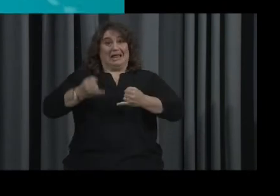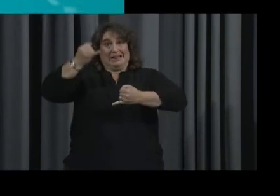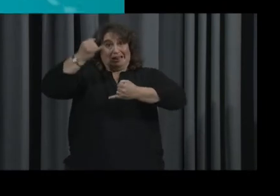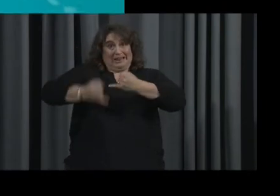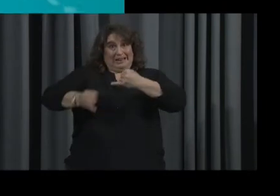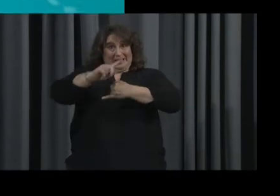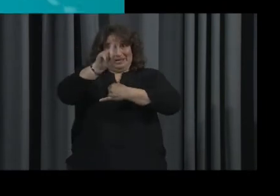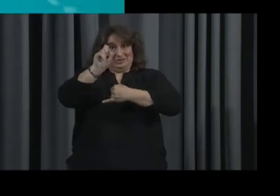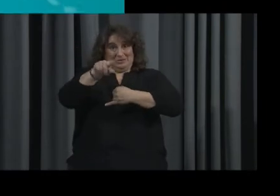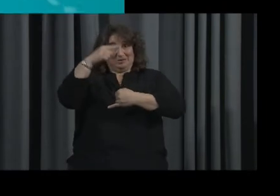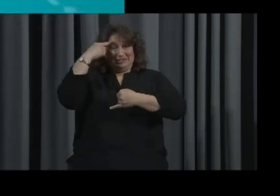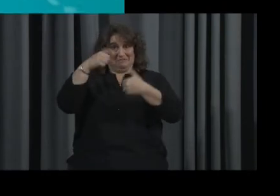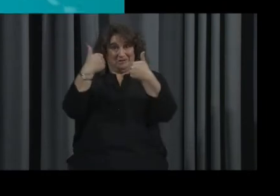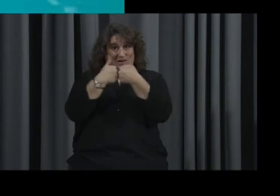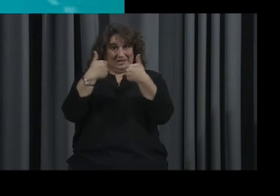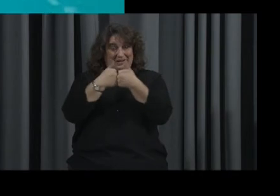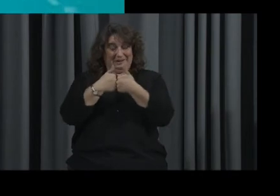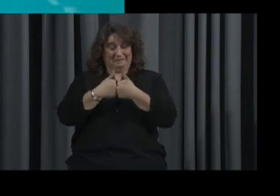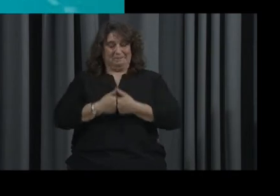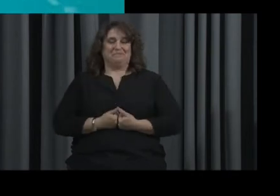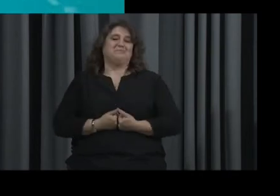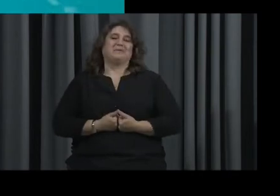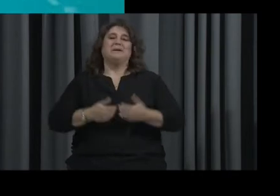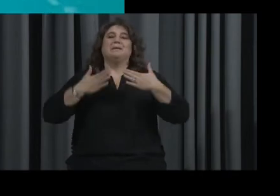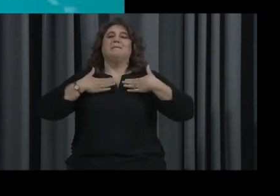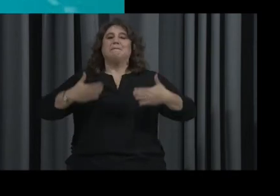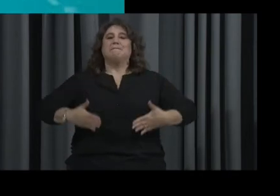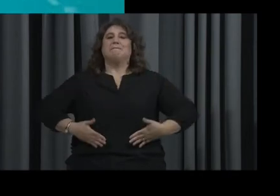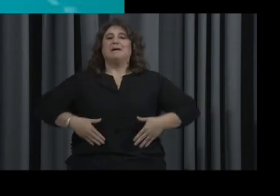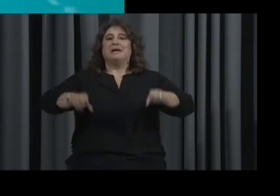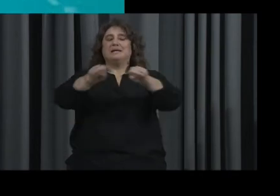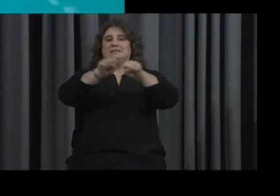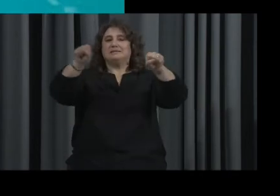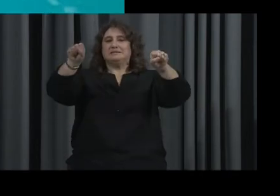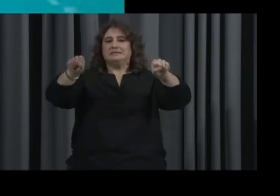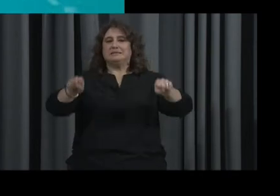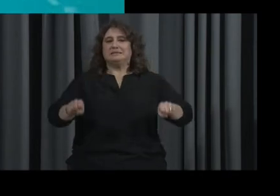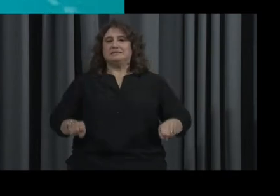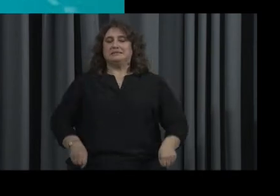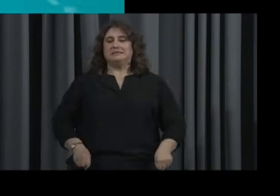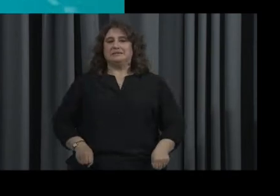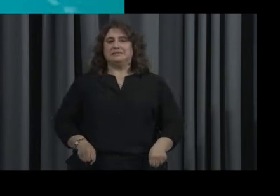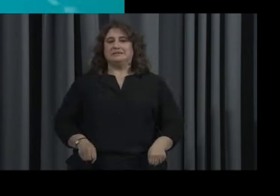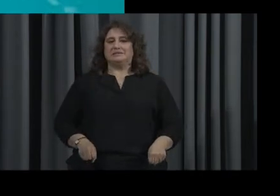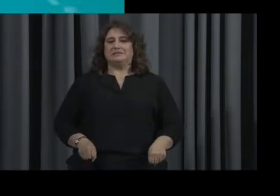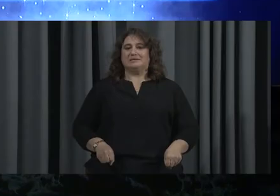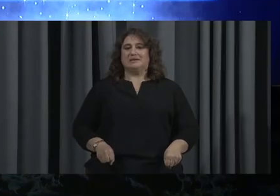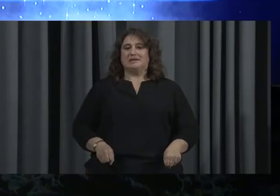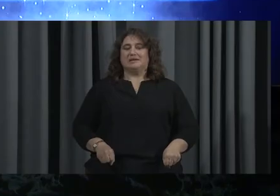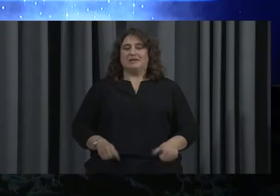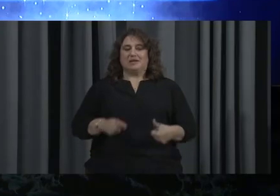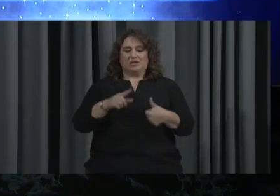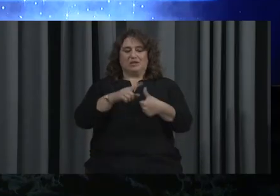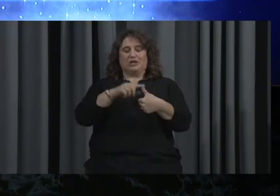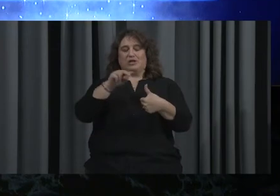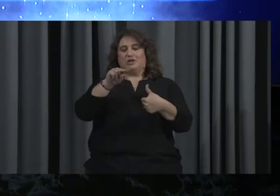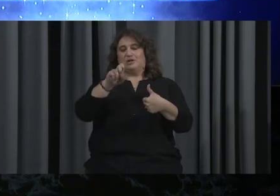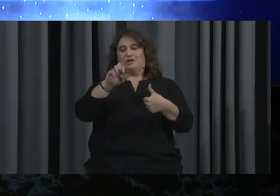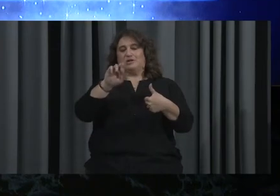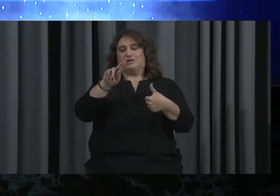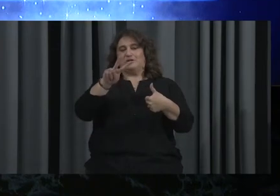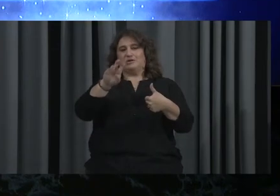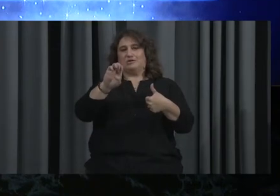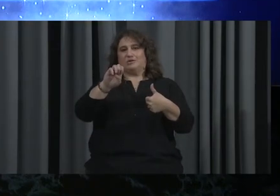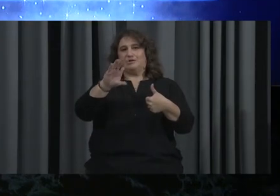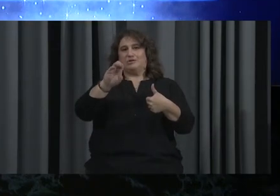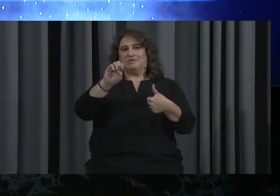last question. What body organ system is affected by the following as we age? Nerve cells transmit messages